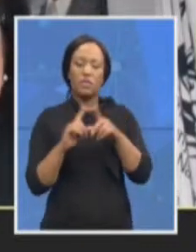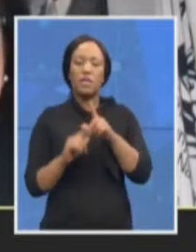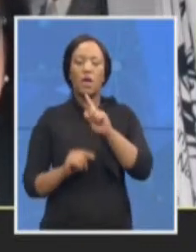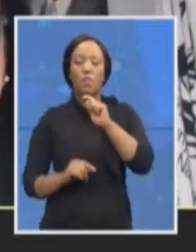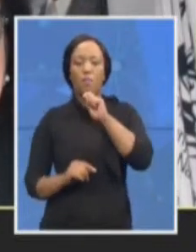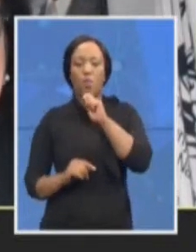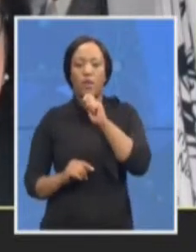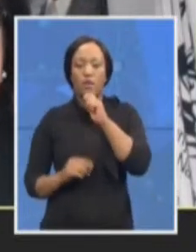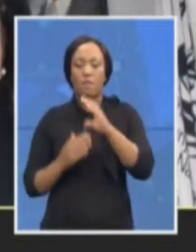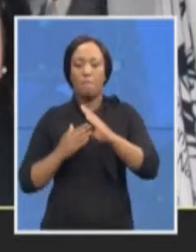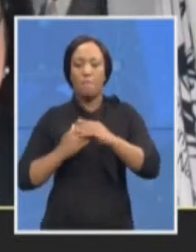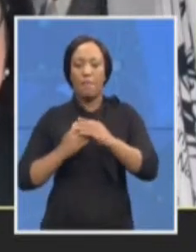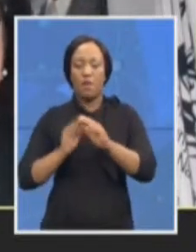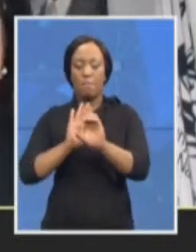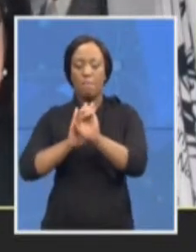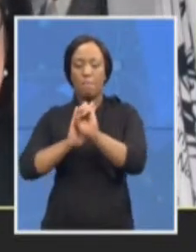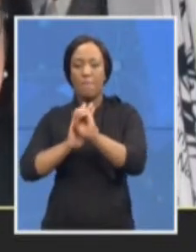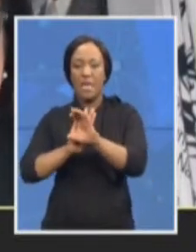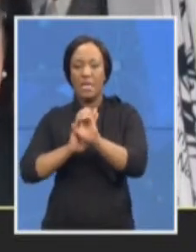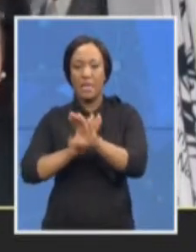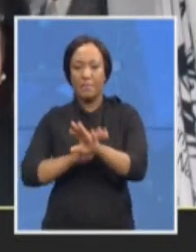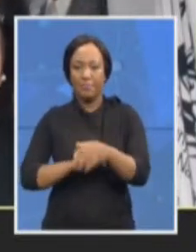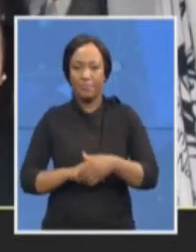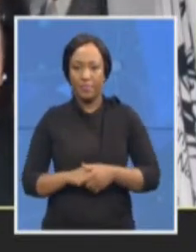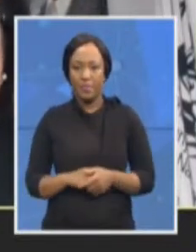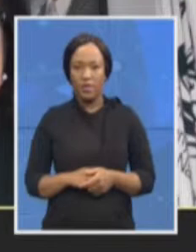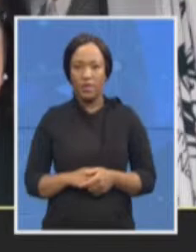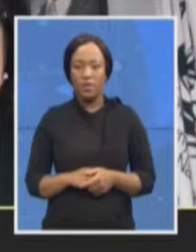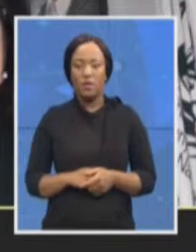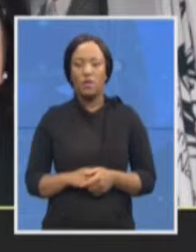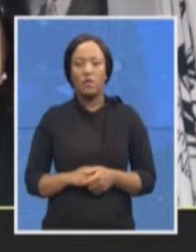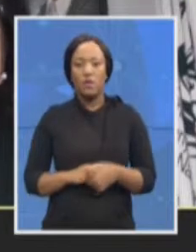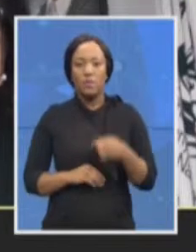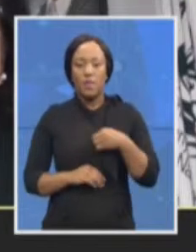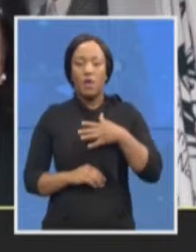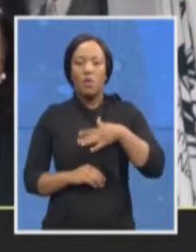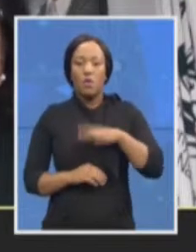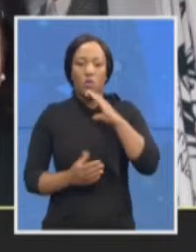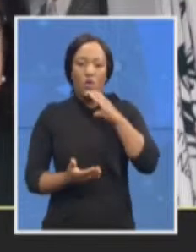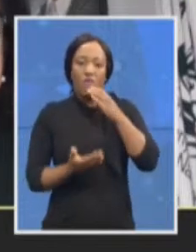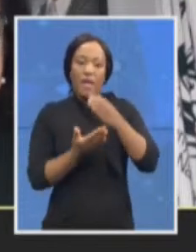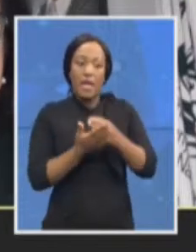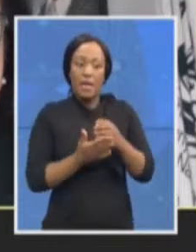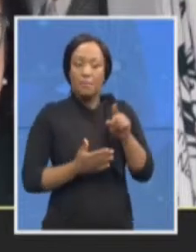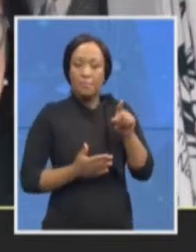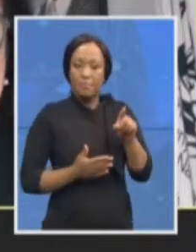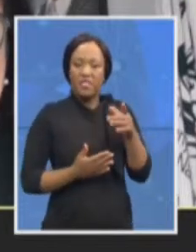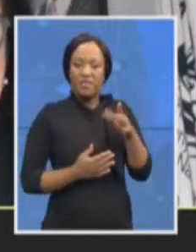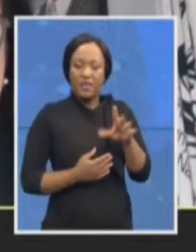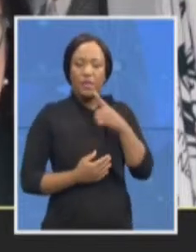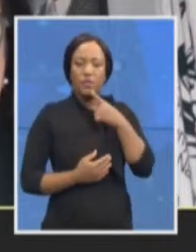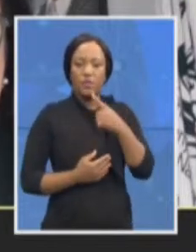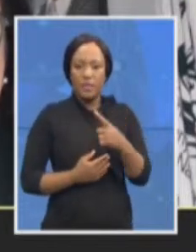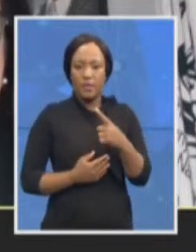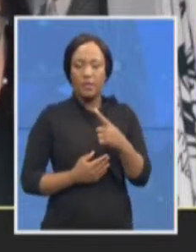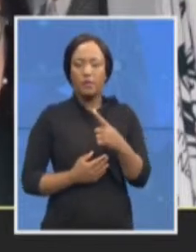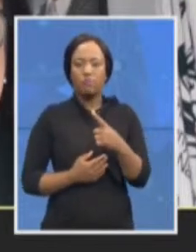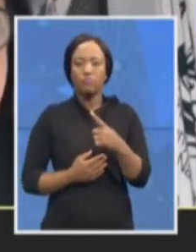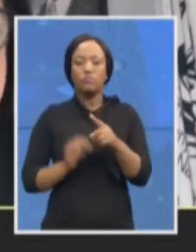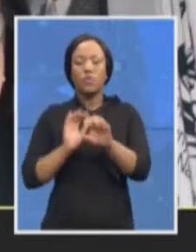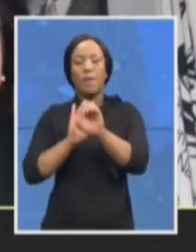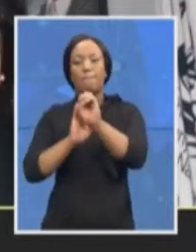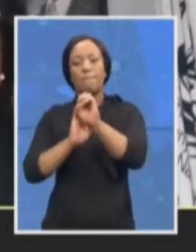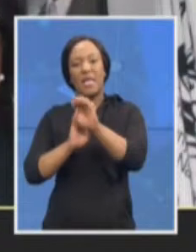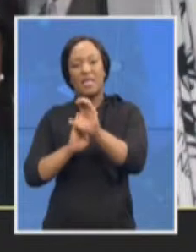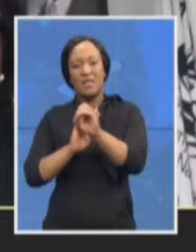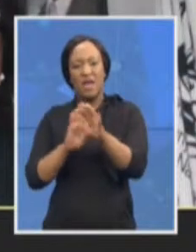Firstly, let me confirm what Pulelwa has just said and that this media briefing was scheduled some time ago. As you know, members of